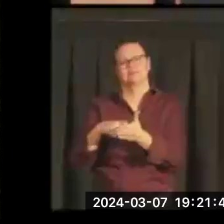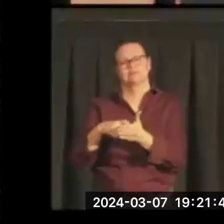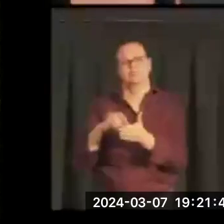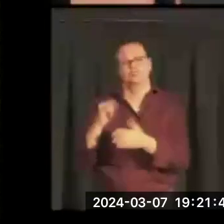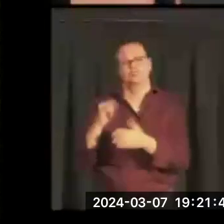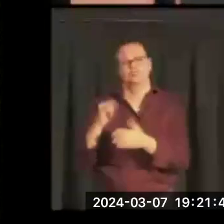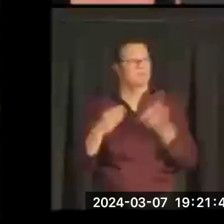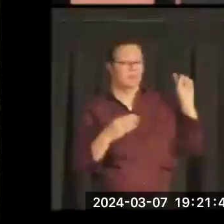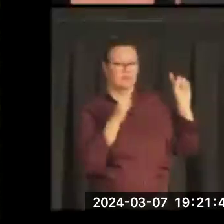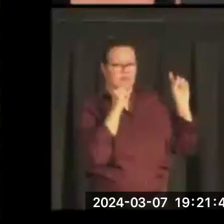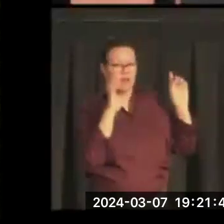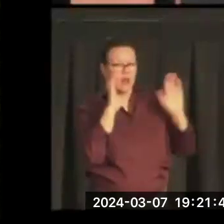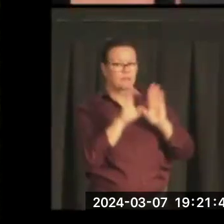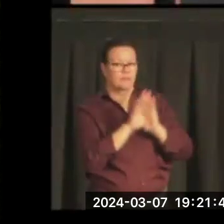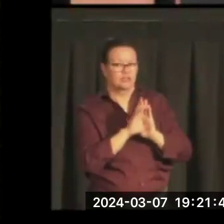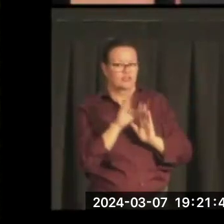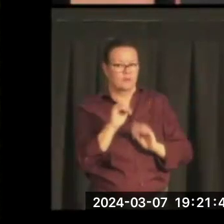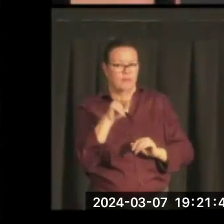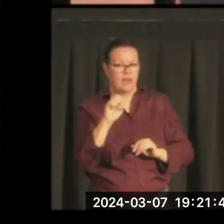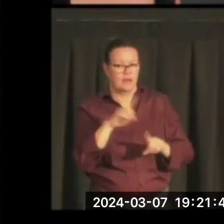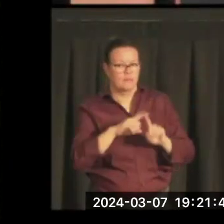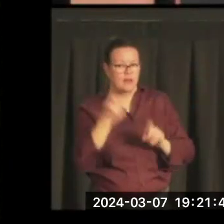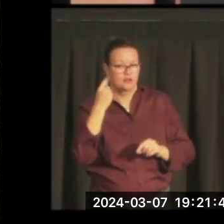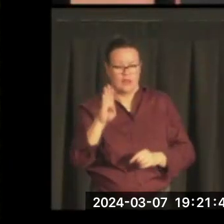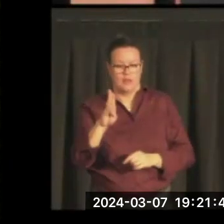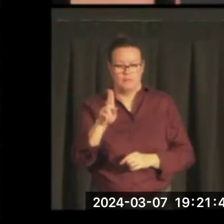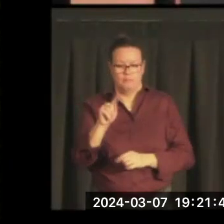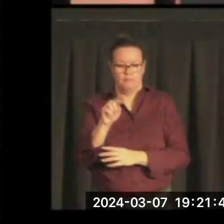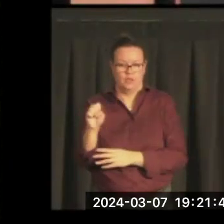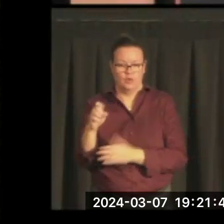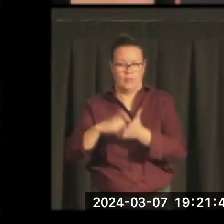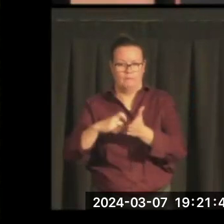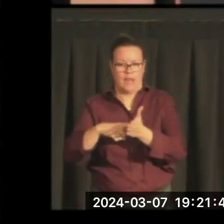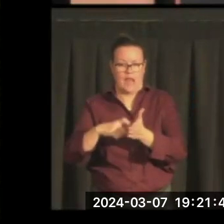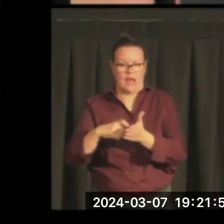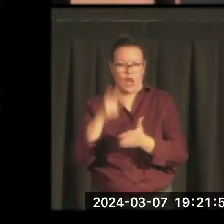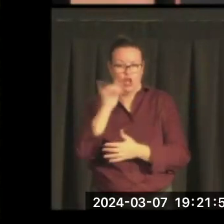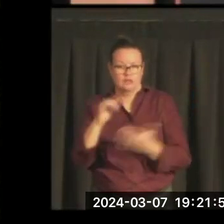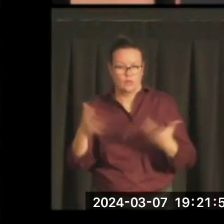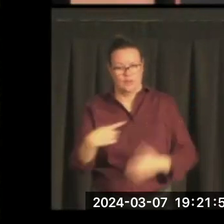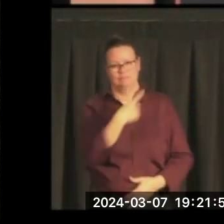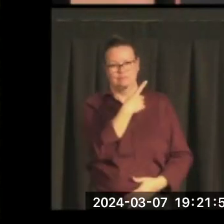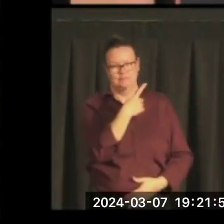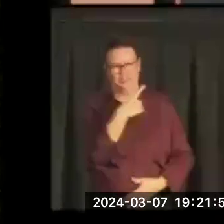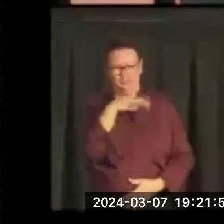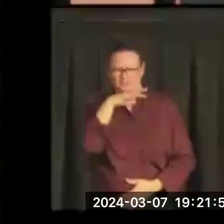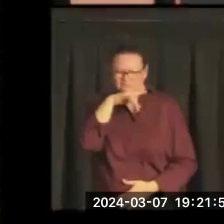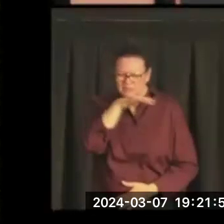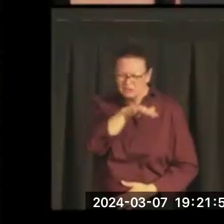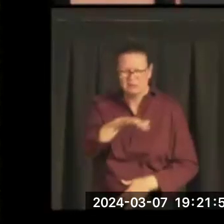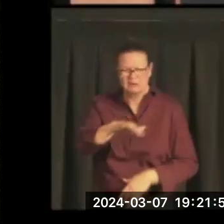Mike Mansfield, but it's a question of the mines in Butte. This is dirty, dangerous, hard work.